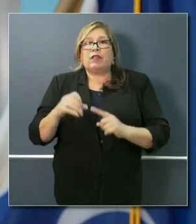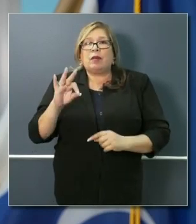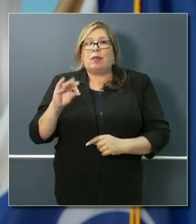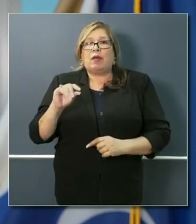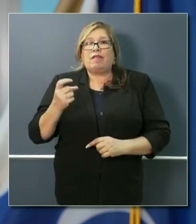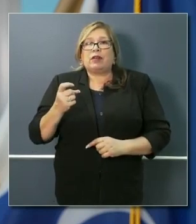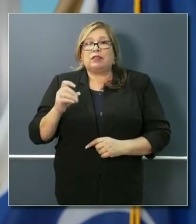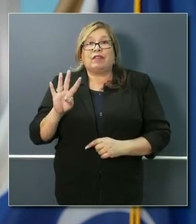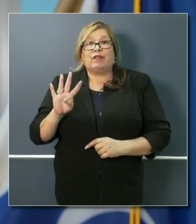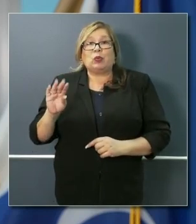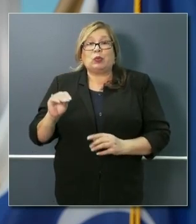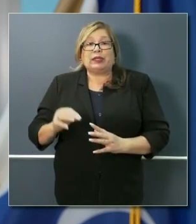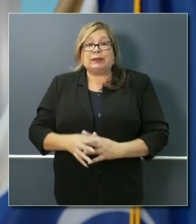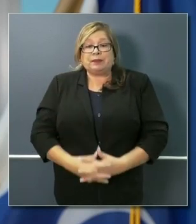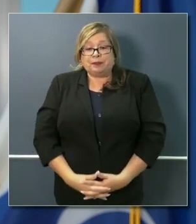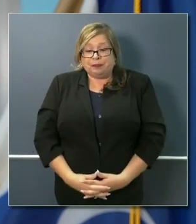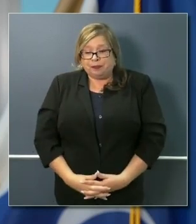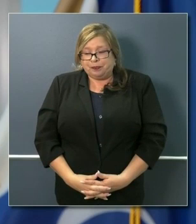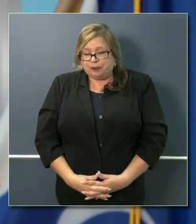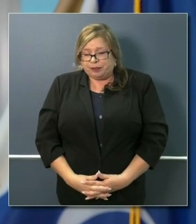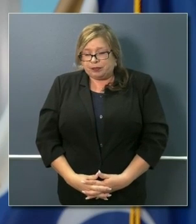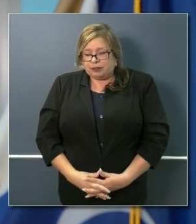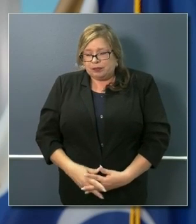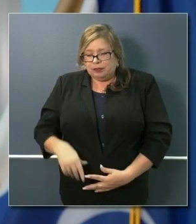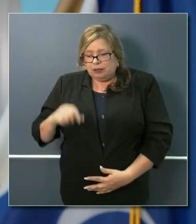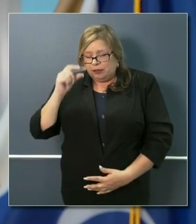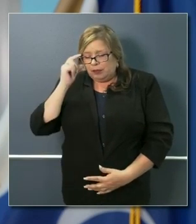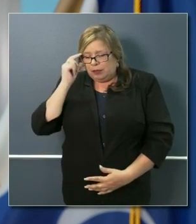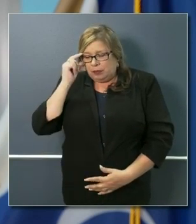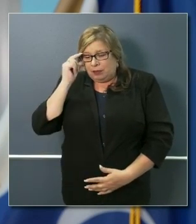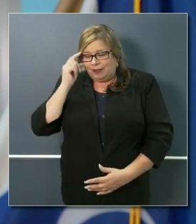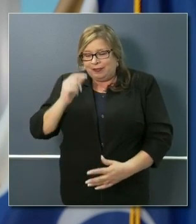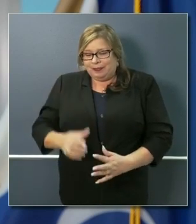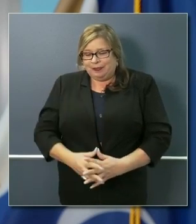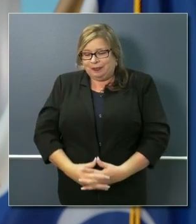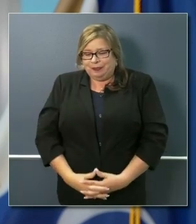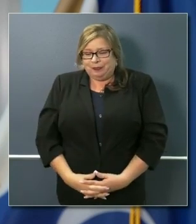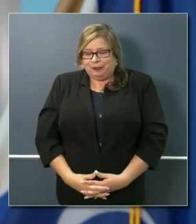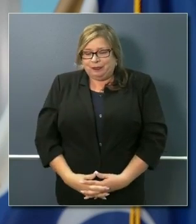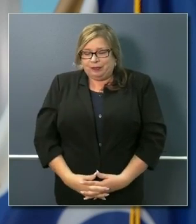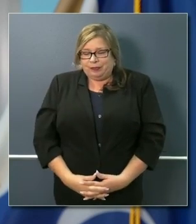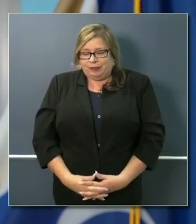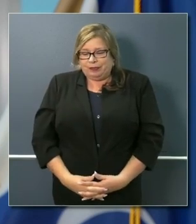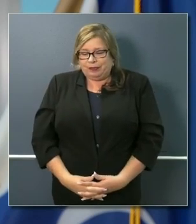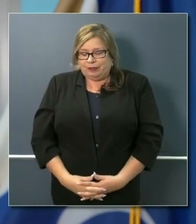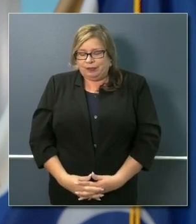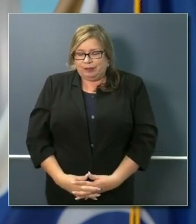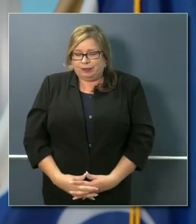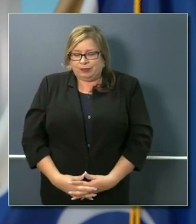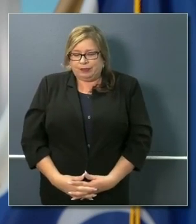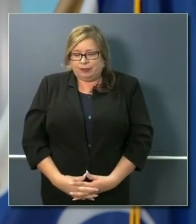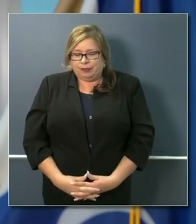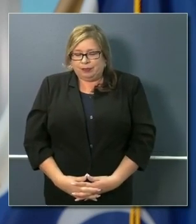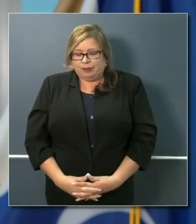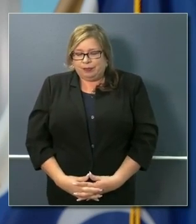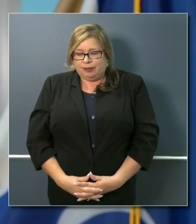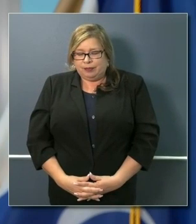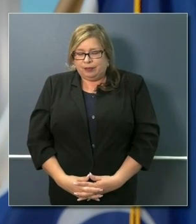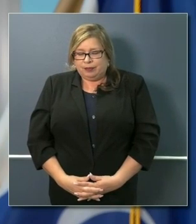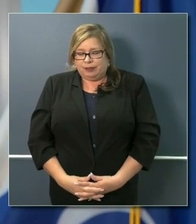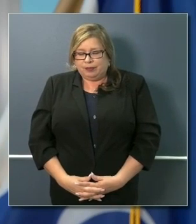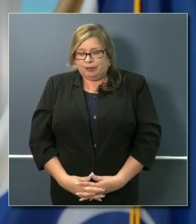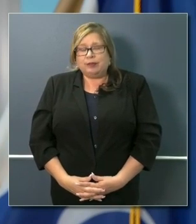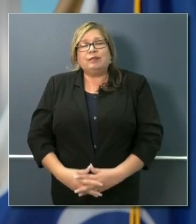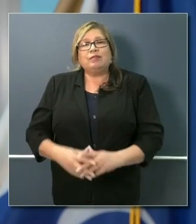Hi, Governor. Thank you for talking about the unemployment claim, specifically what EDD is doing to try to increase capacity. But